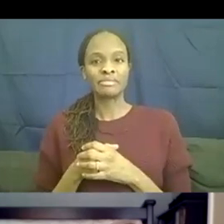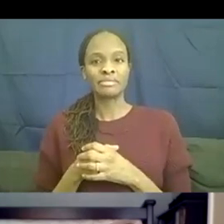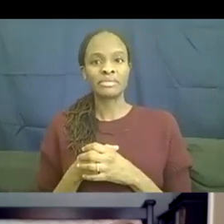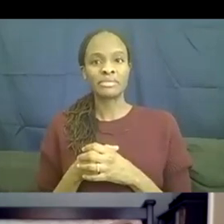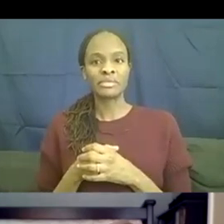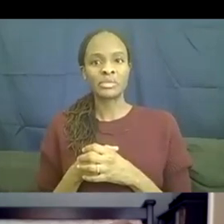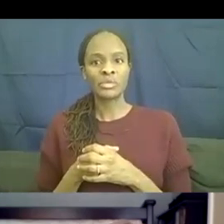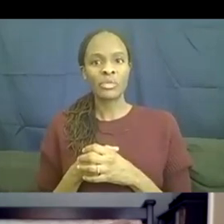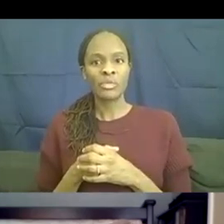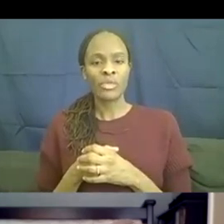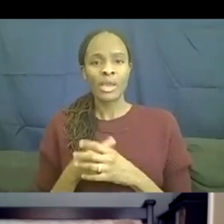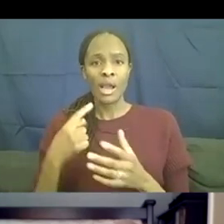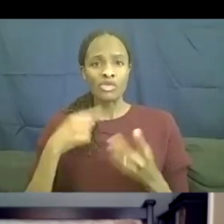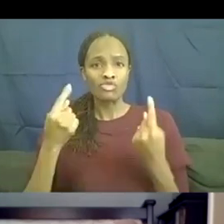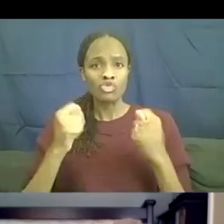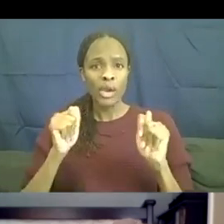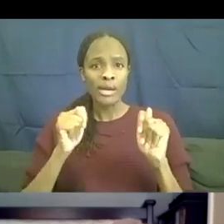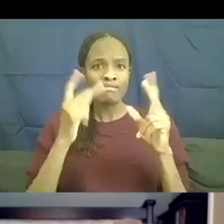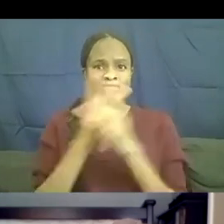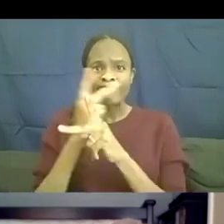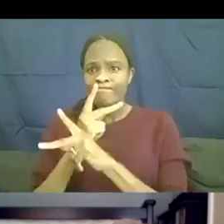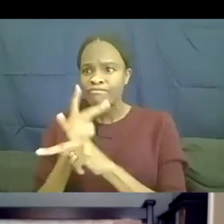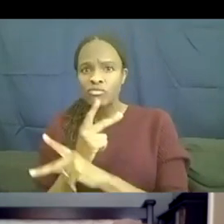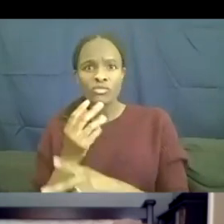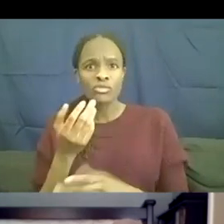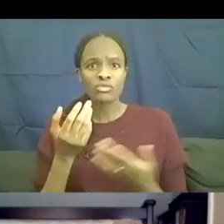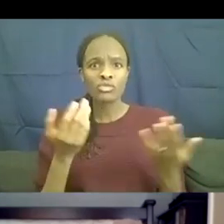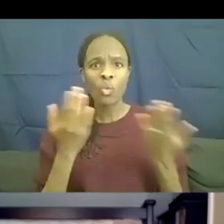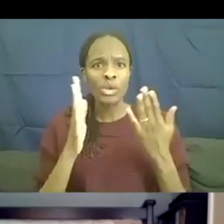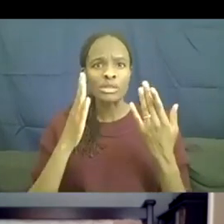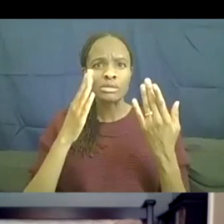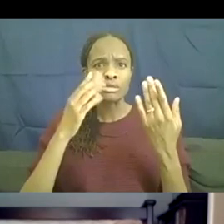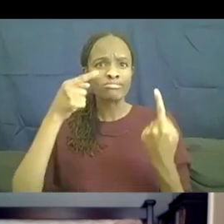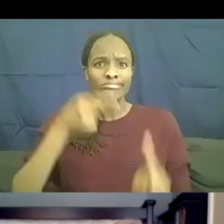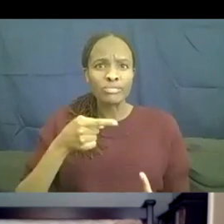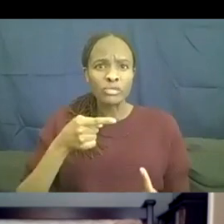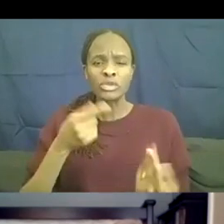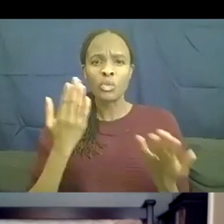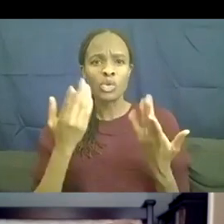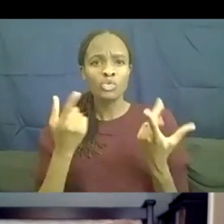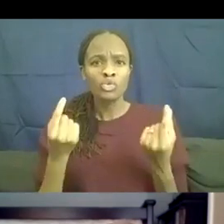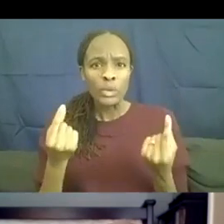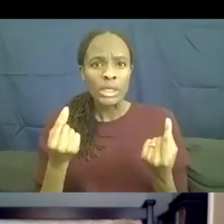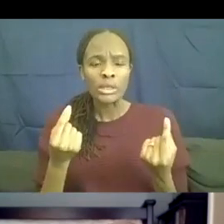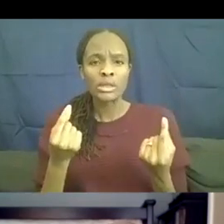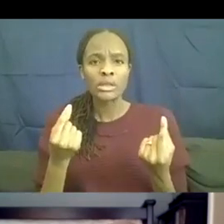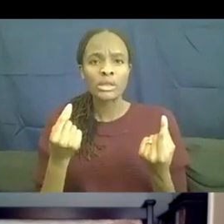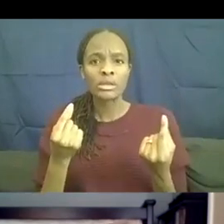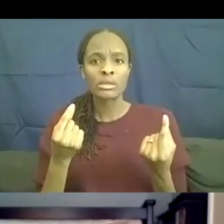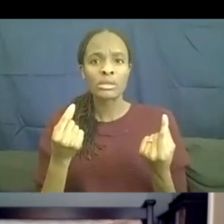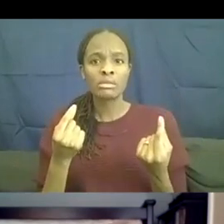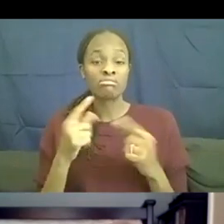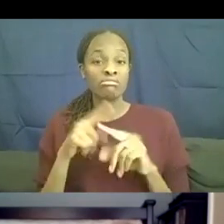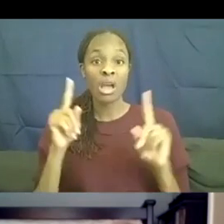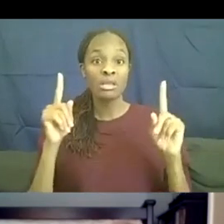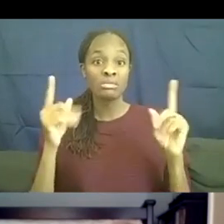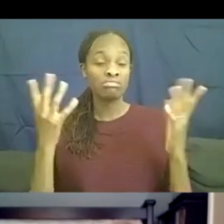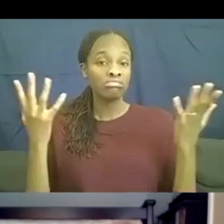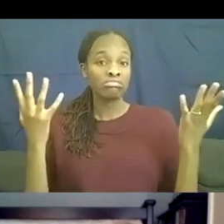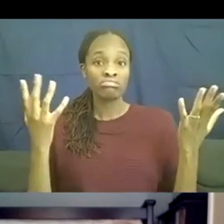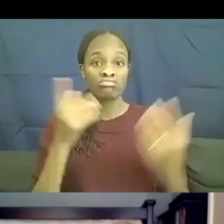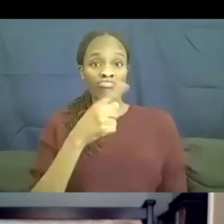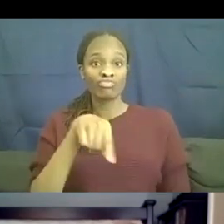well, it was just trying to figure out, you know, where you guys were coming from and what it was you were doing. And, uh, but no, it, if you guys